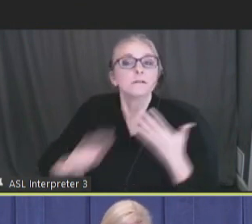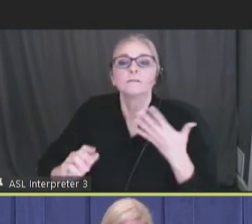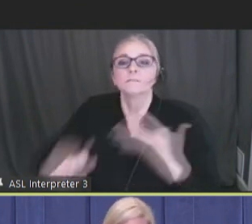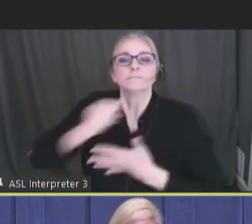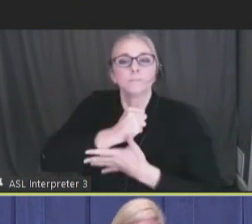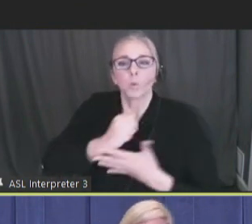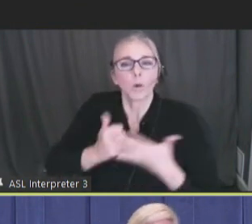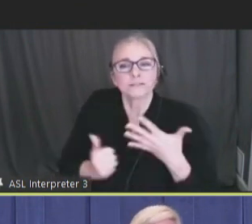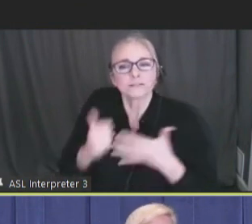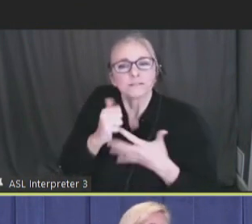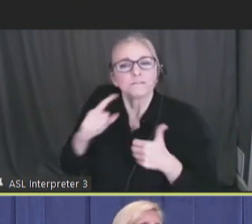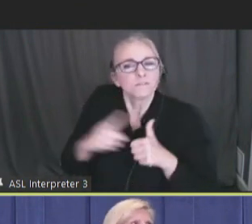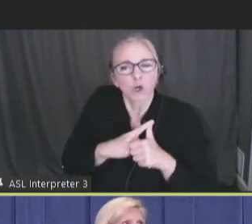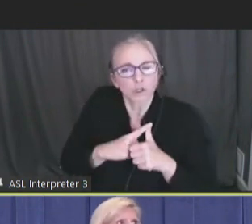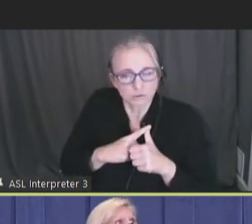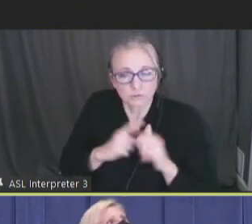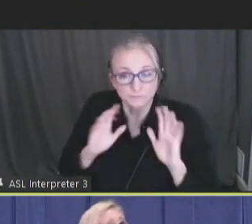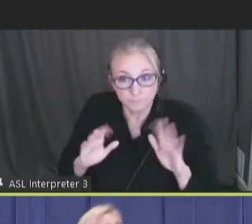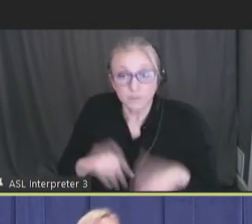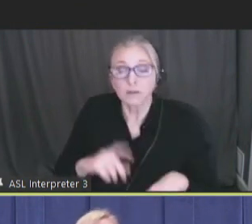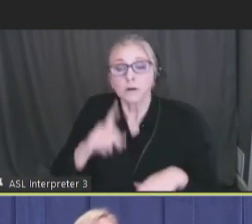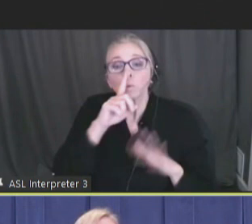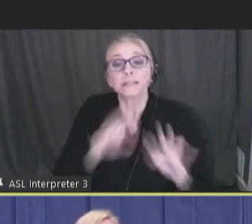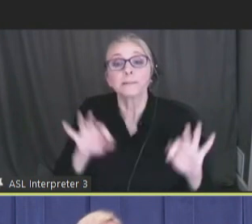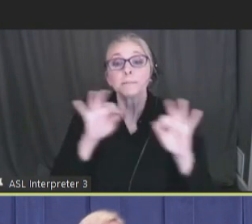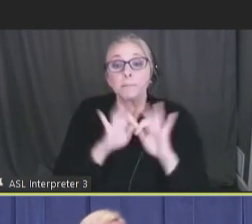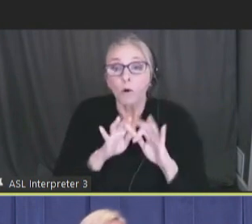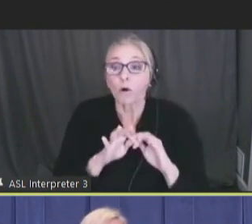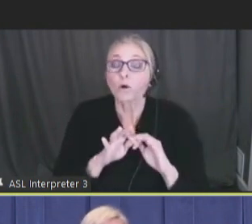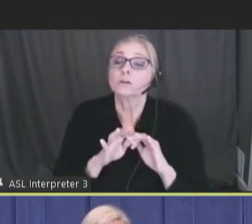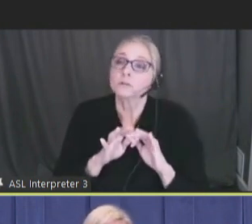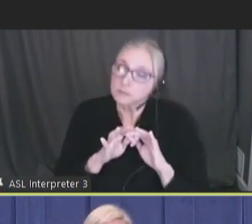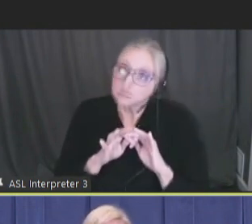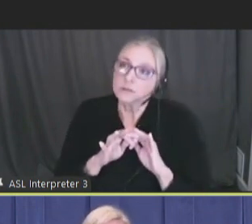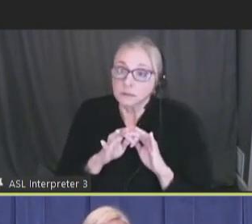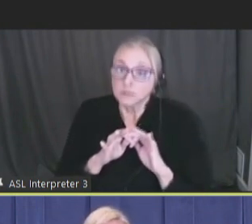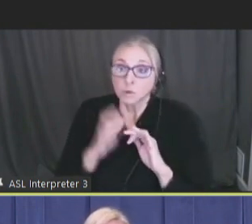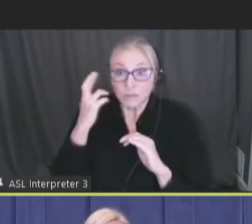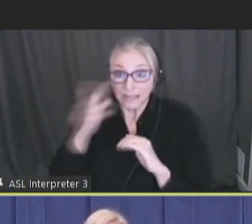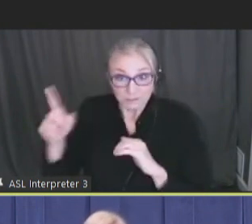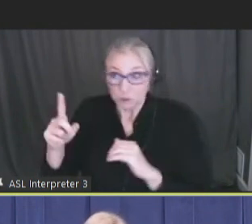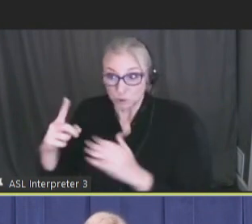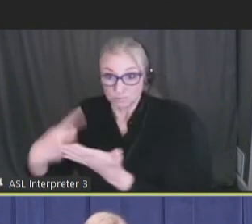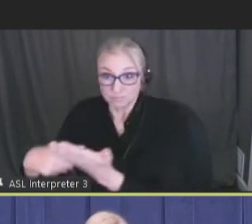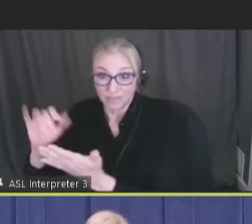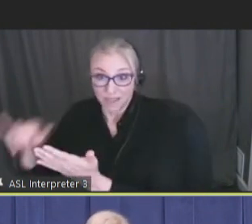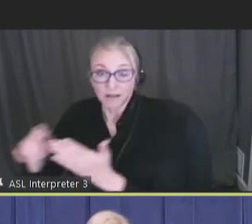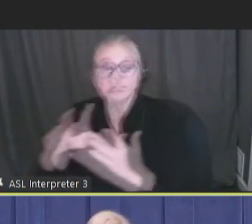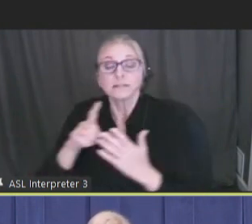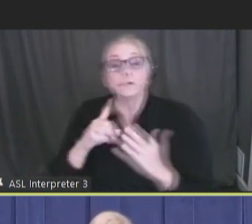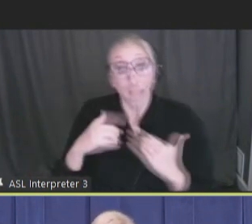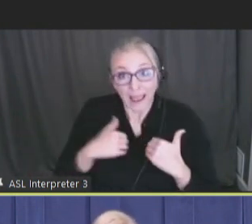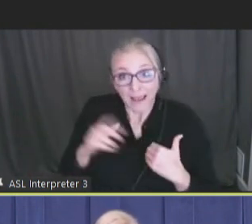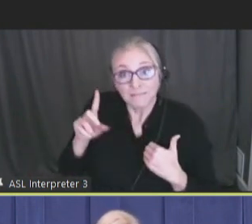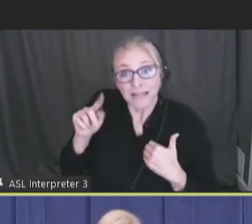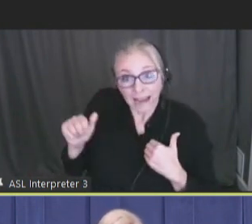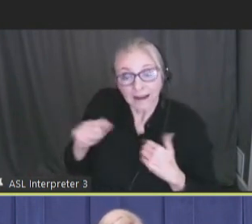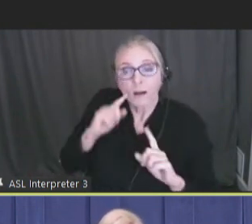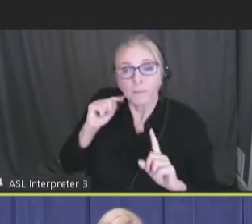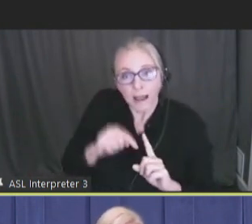So, I think it's imperative to realize, and you elevated this, we had data on